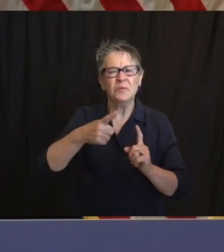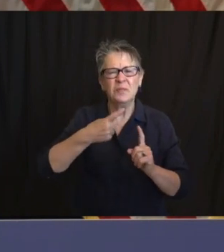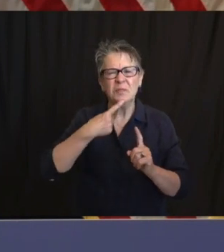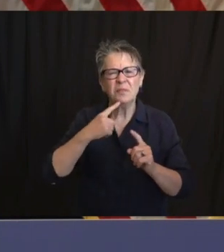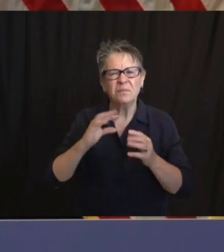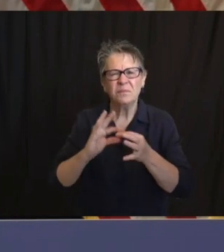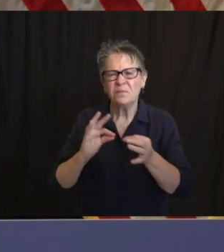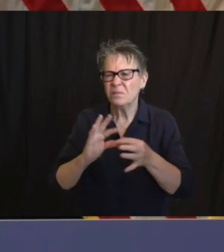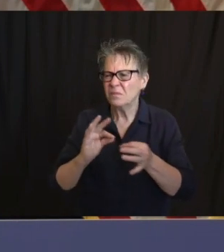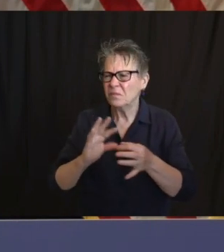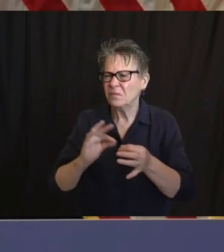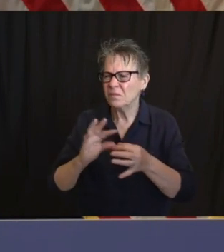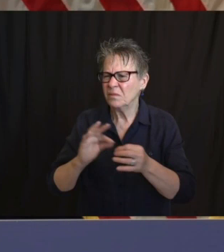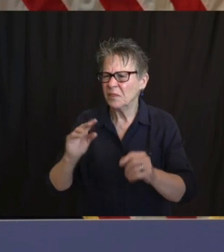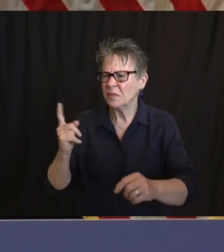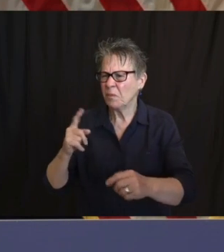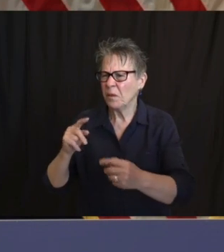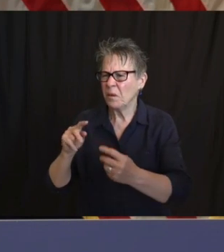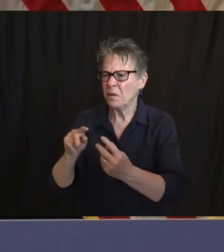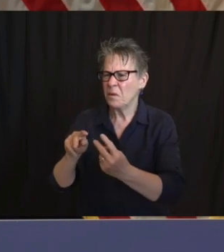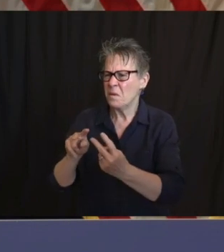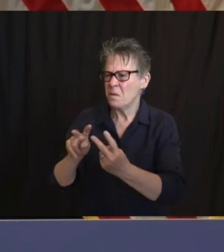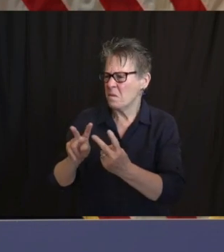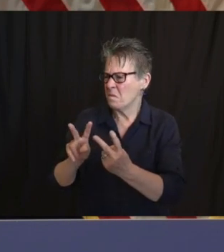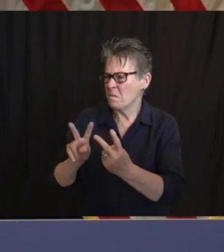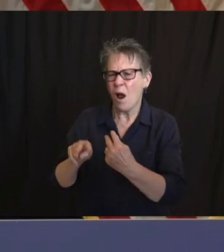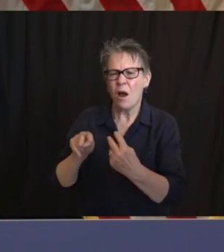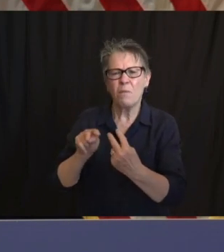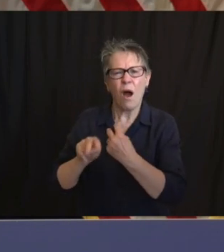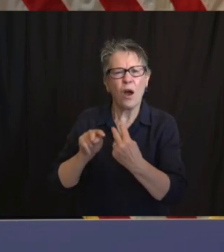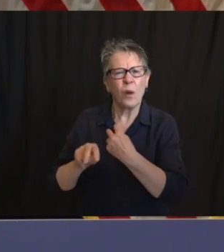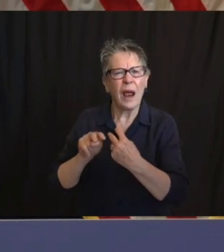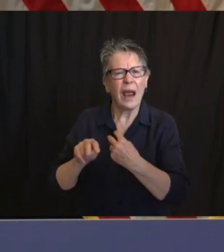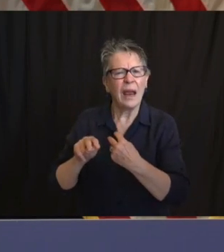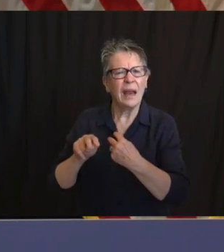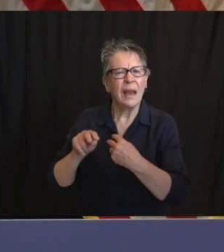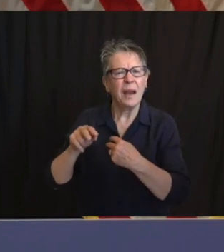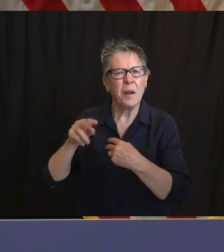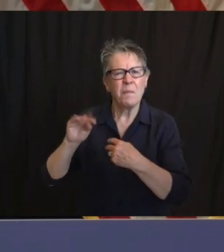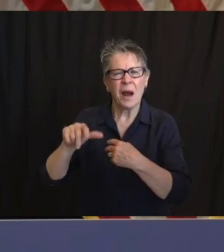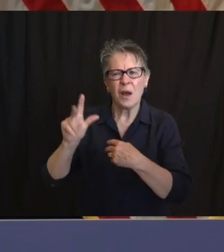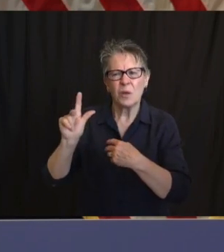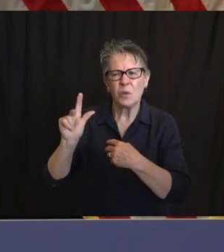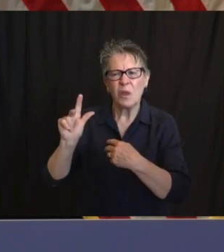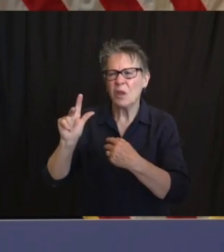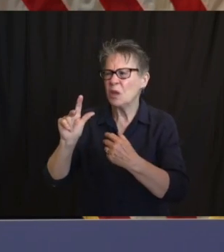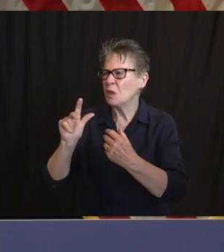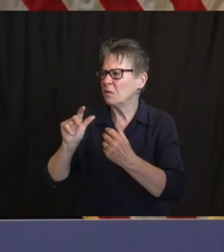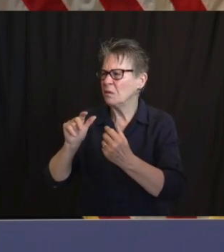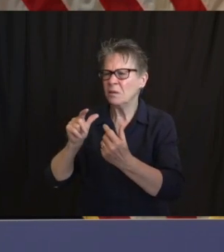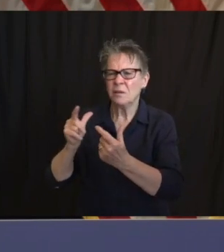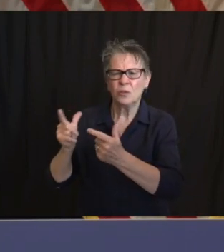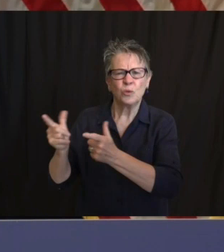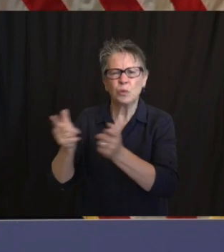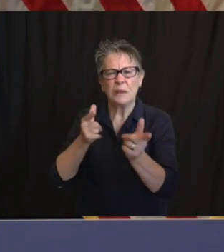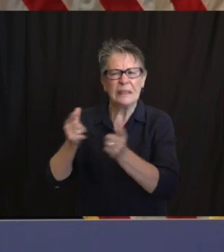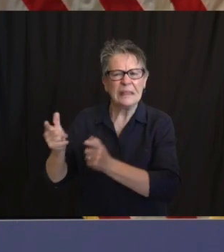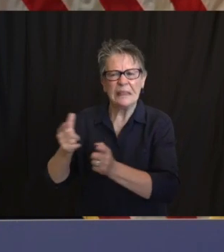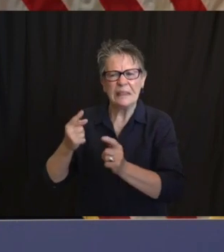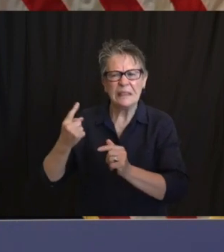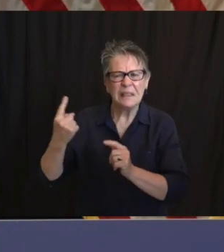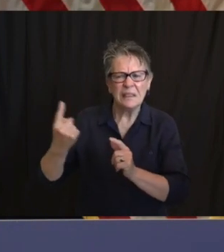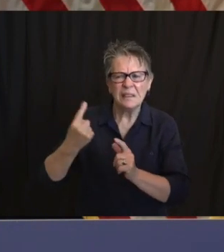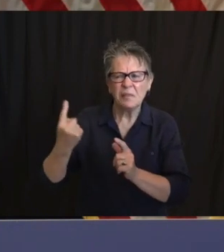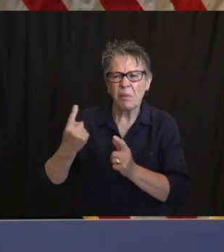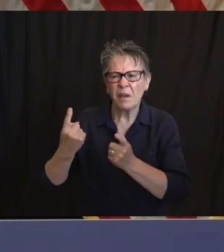been more than a week since that Bass River shooting, and not even preliminary details have been released of the circumstances surrounding what happened to